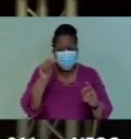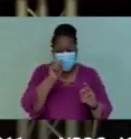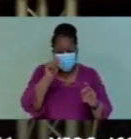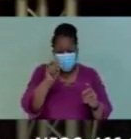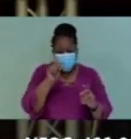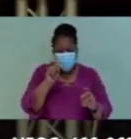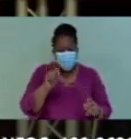country's citizens.